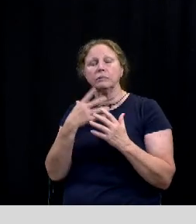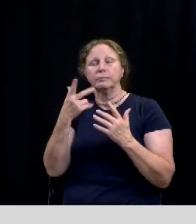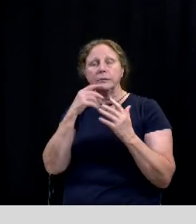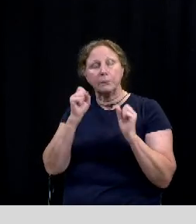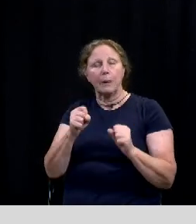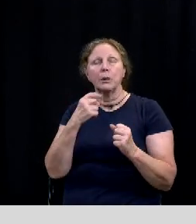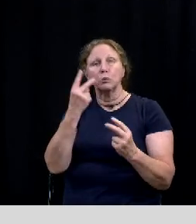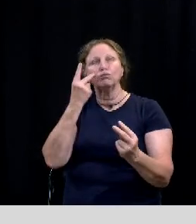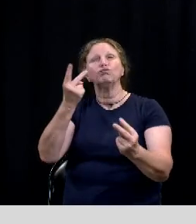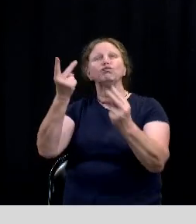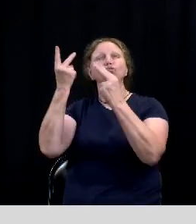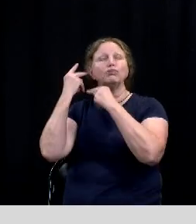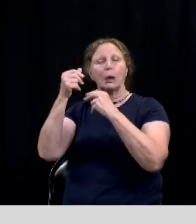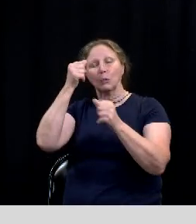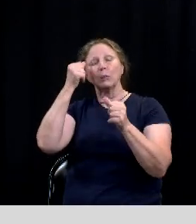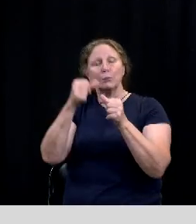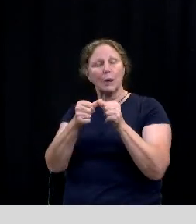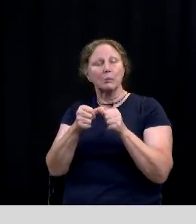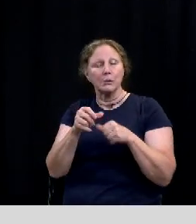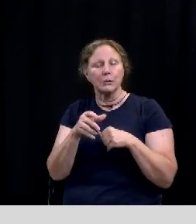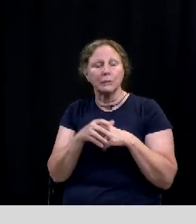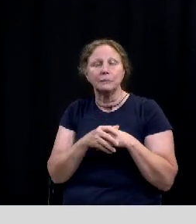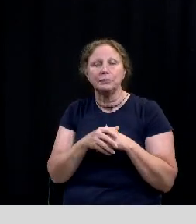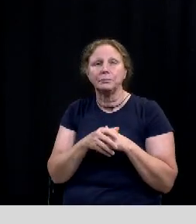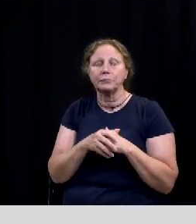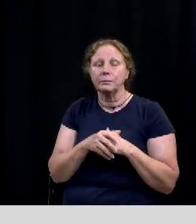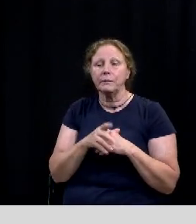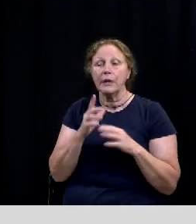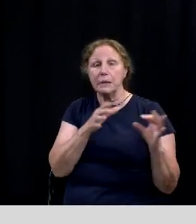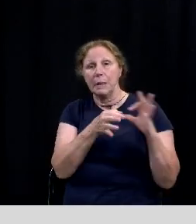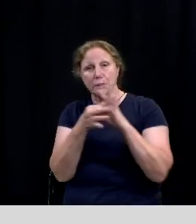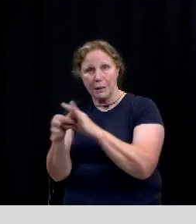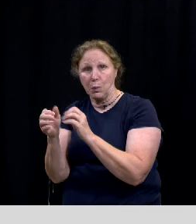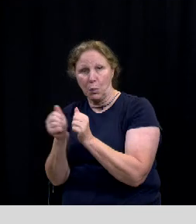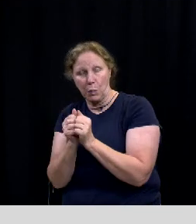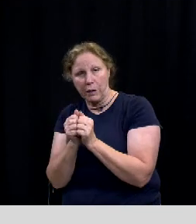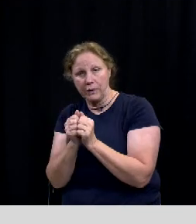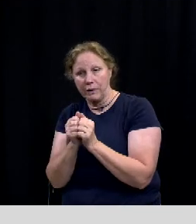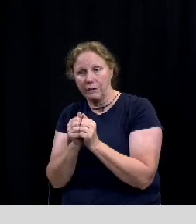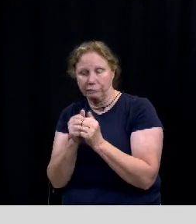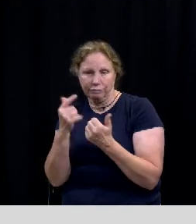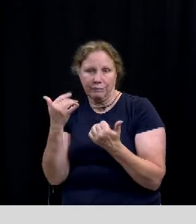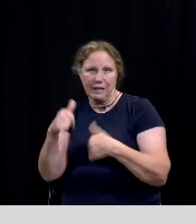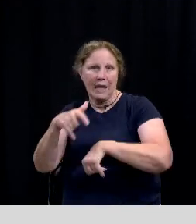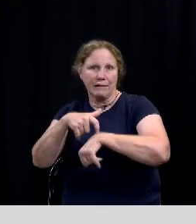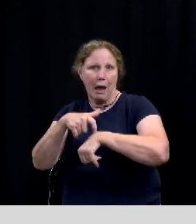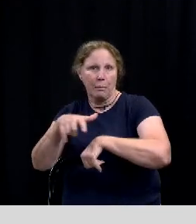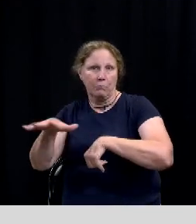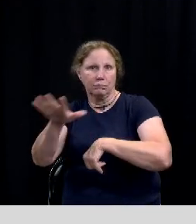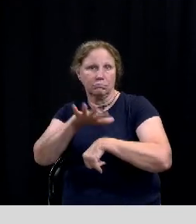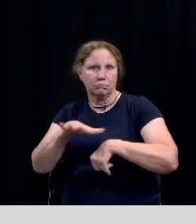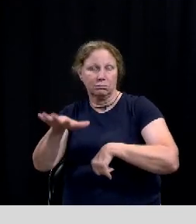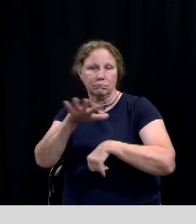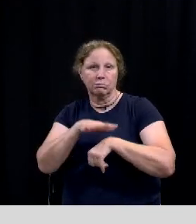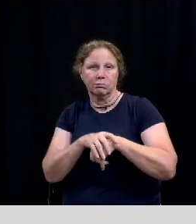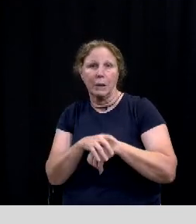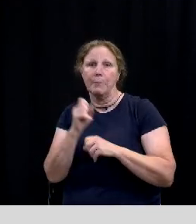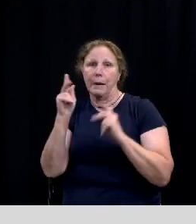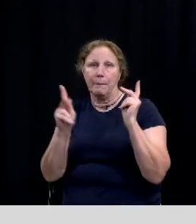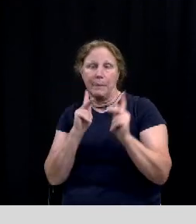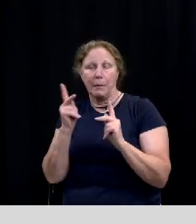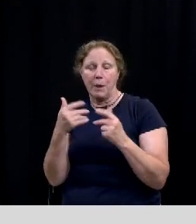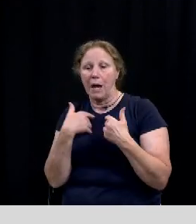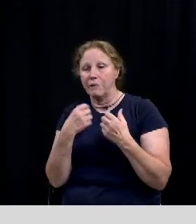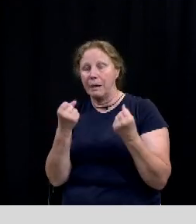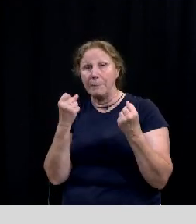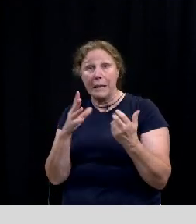um specifically tied to uh you know this time of year um where so many people have so many